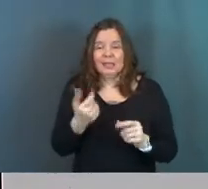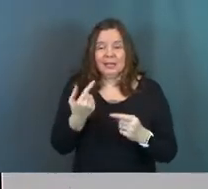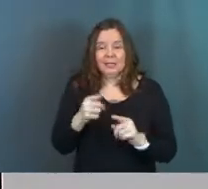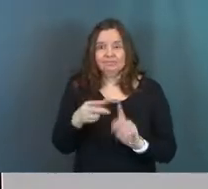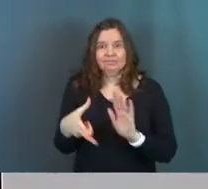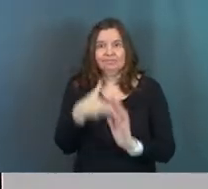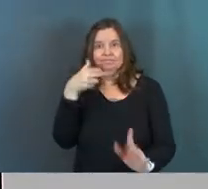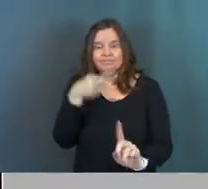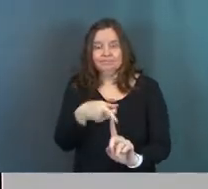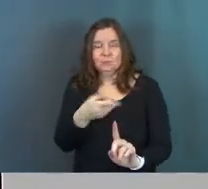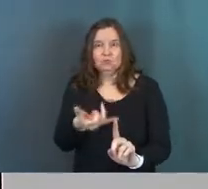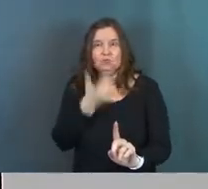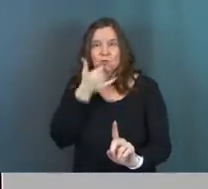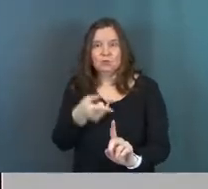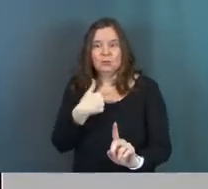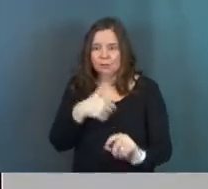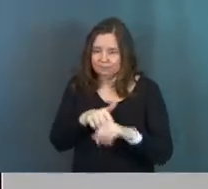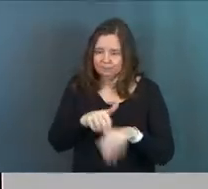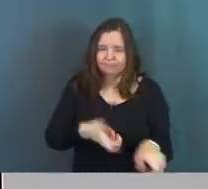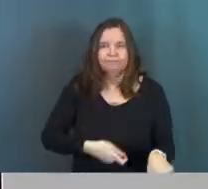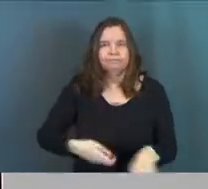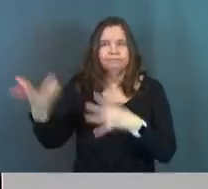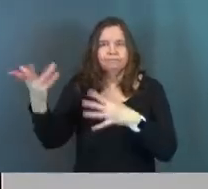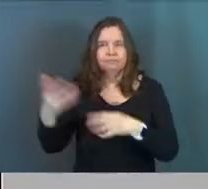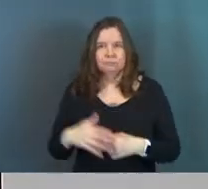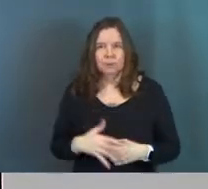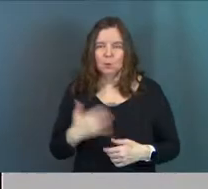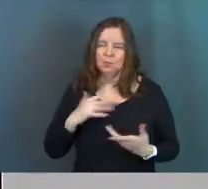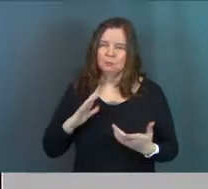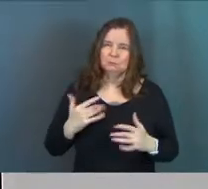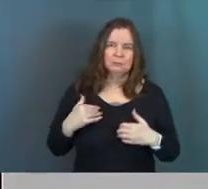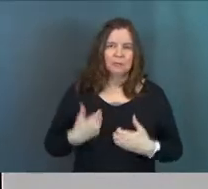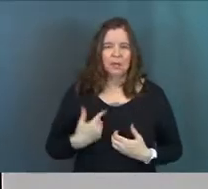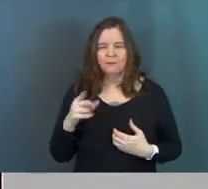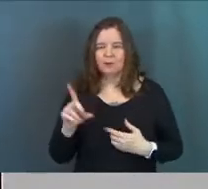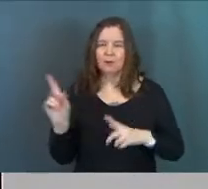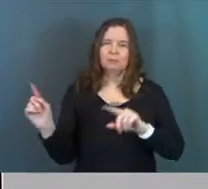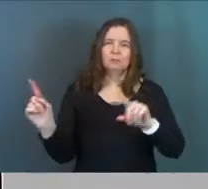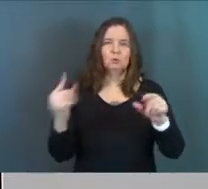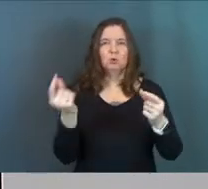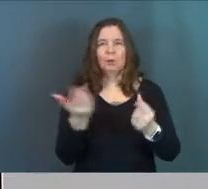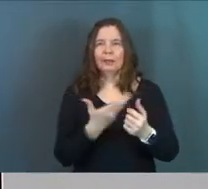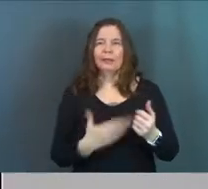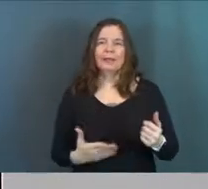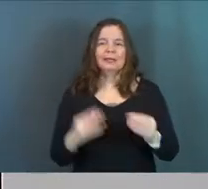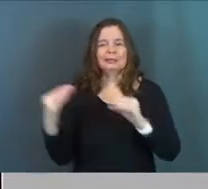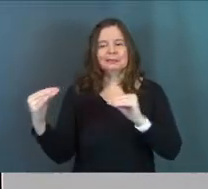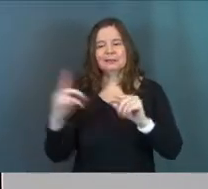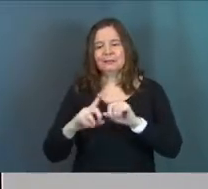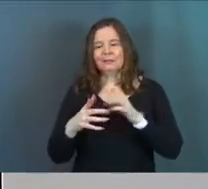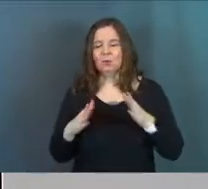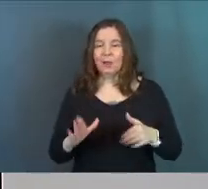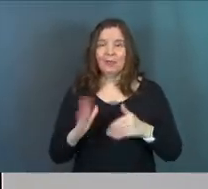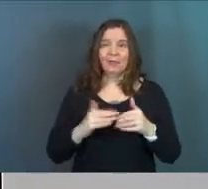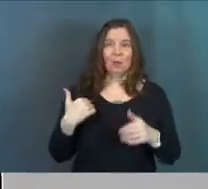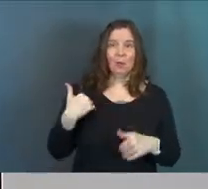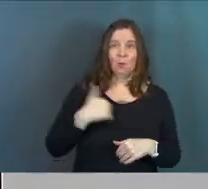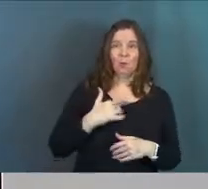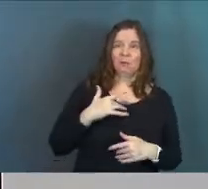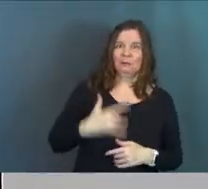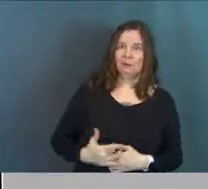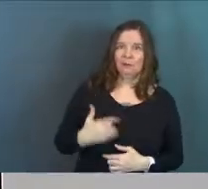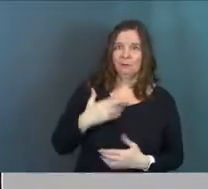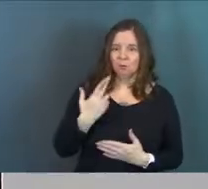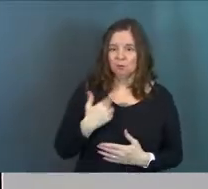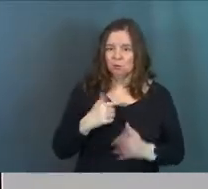accuse him of to say, let's get rid of this guy. Let's get him out of here. We're tired of him going around, doing his thing, teaching different ways than we're used to,